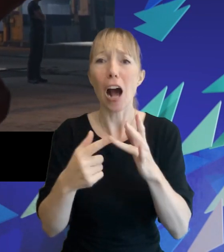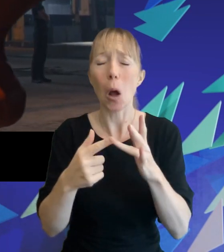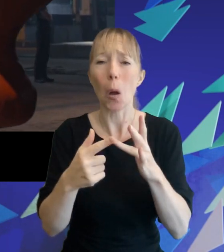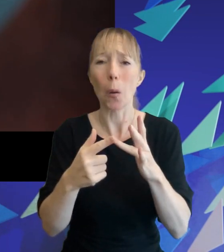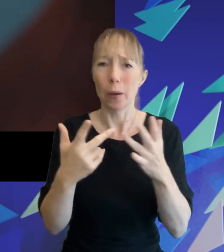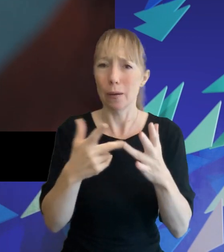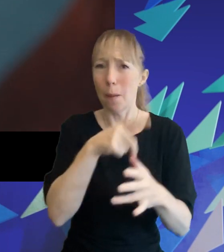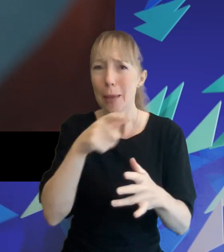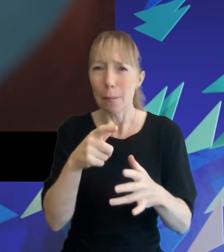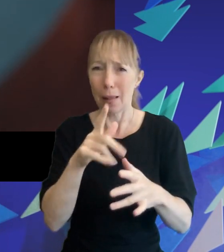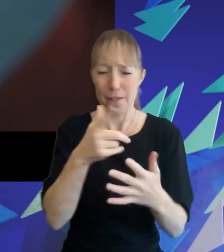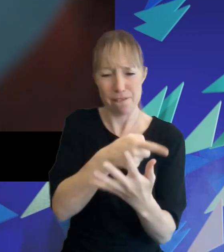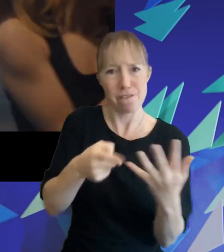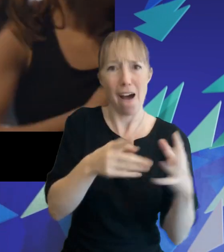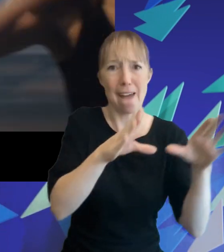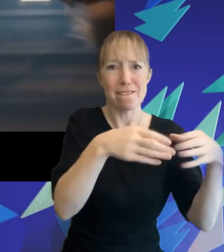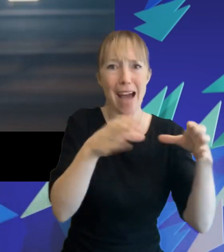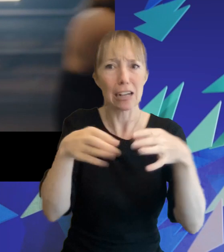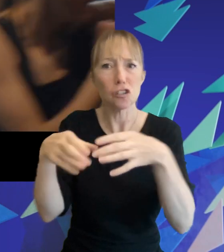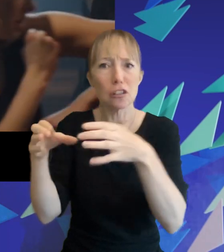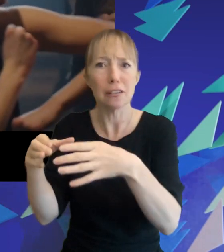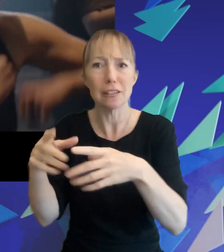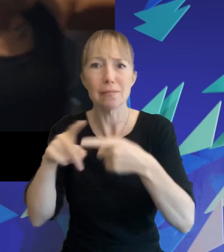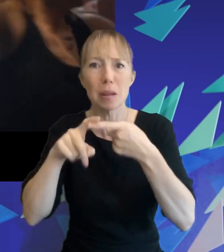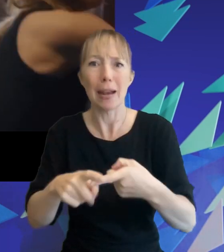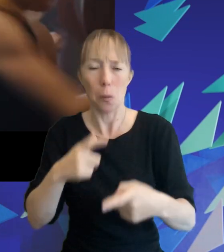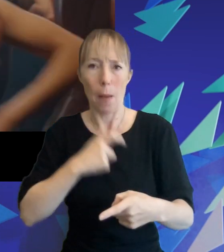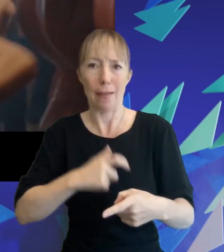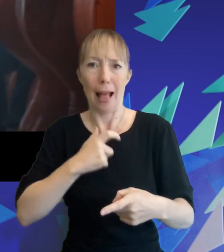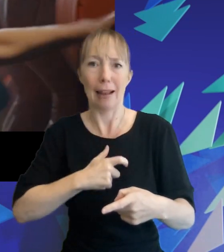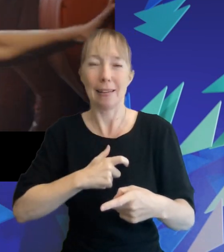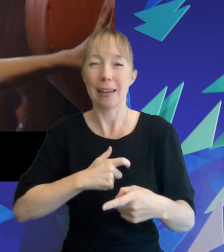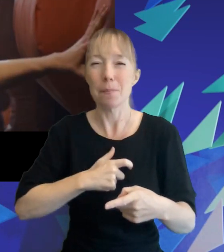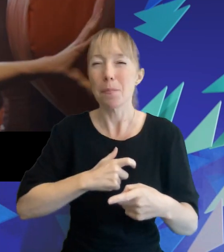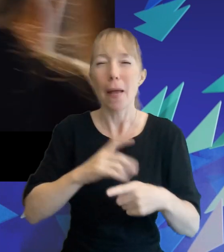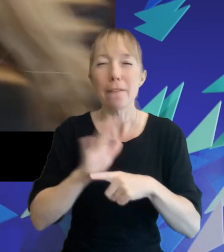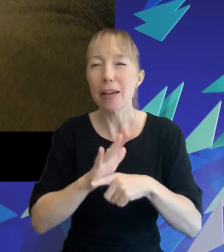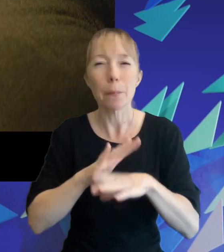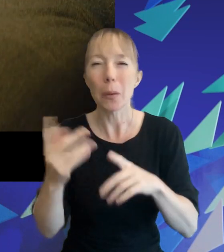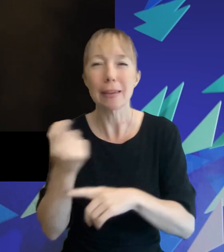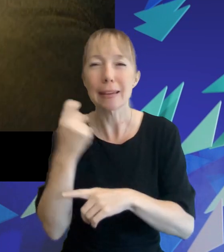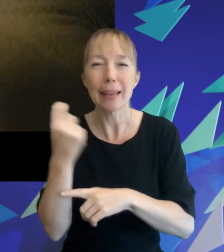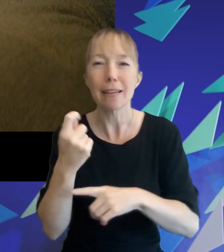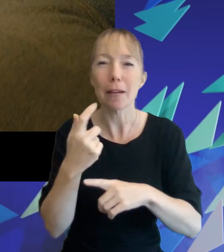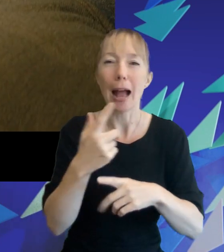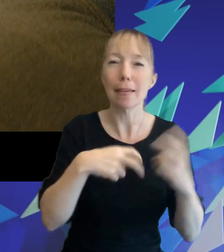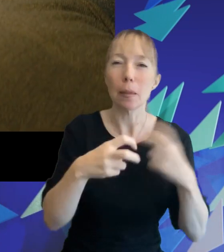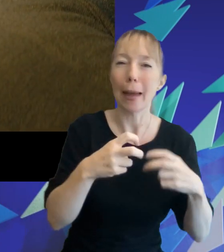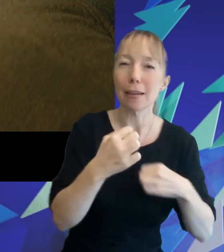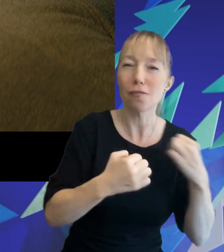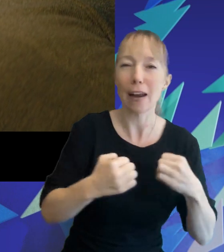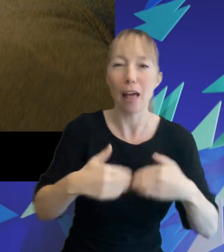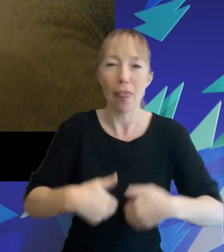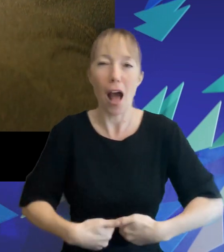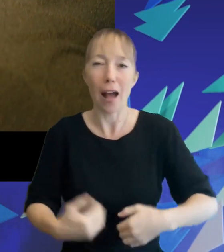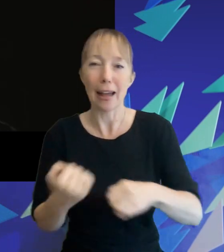on their personality traits the film was less successful than the maze runner and the hunger games both commercially and critically citing it as not